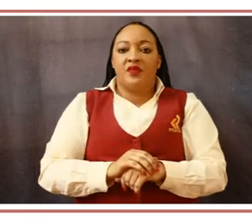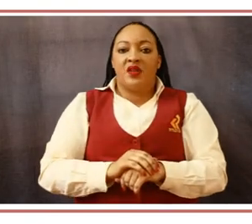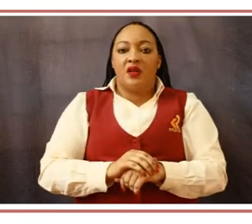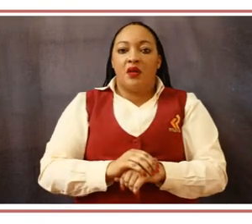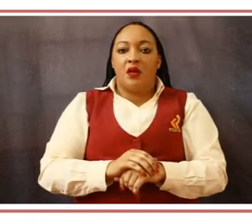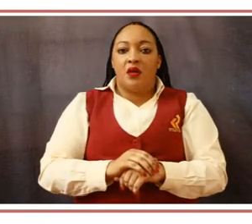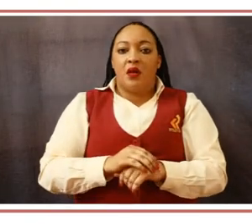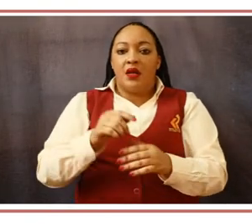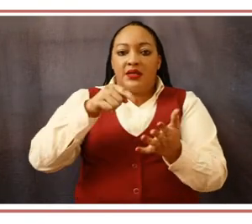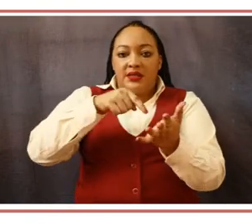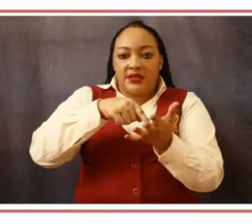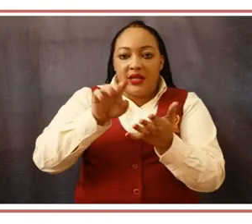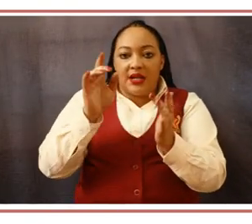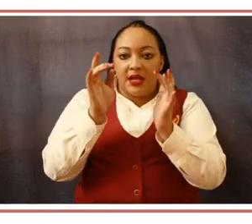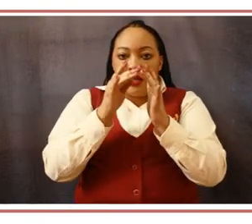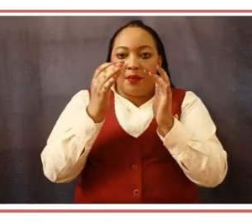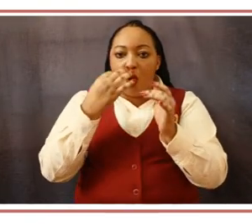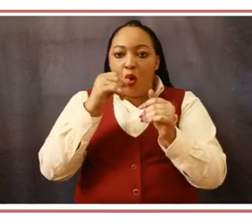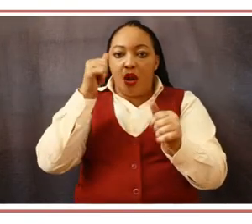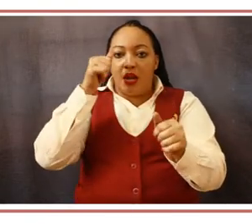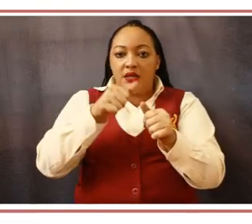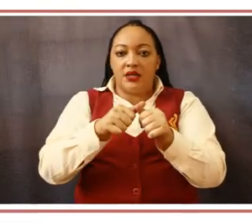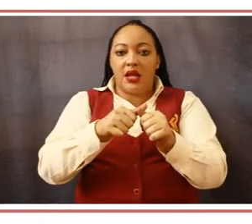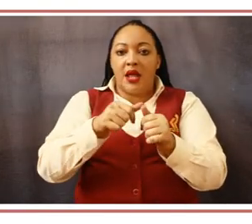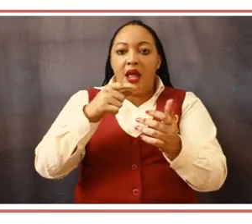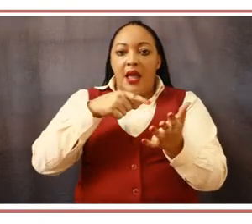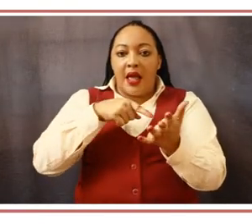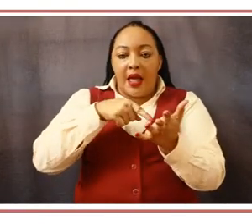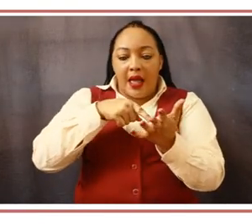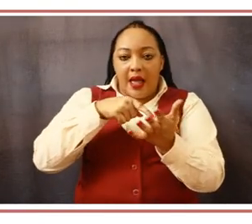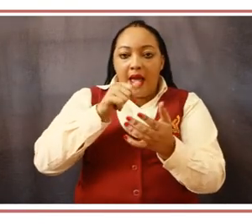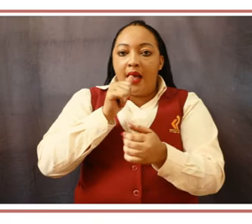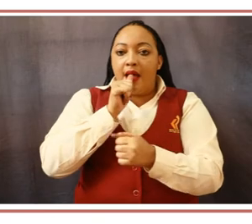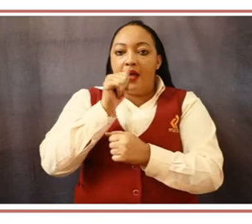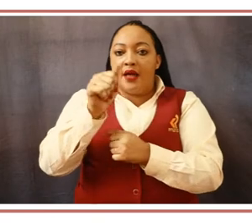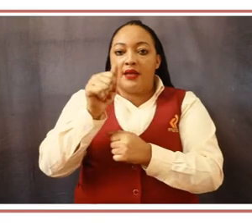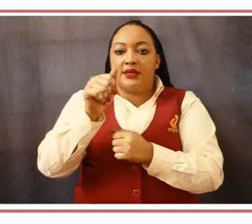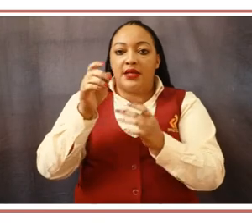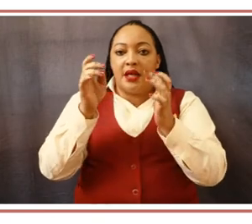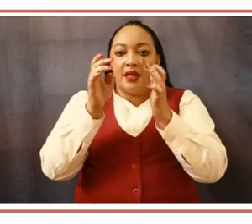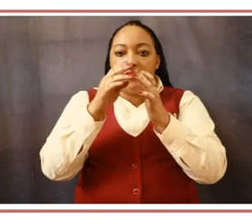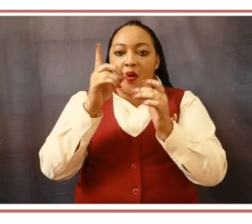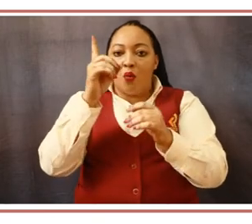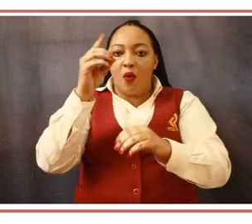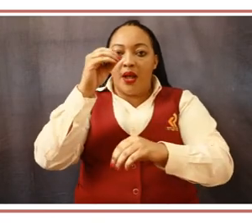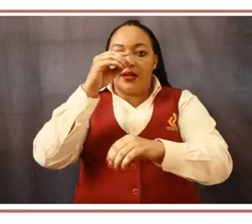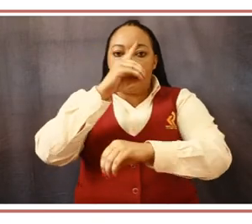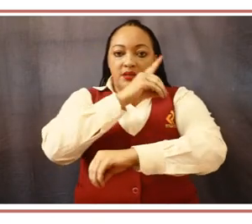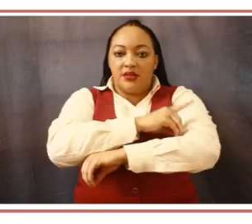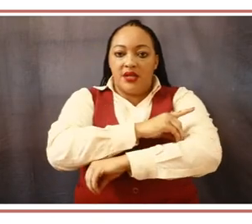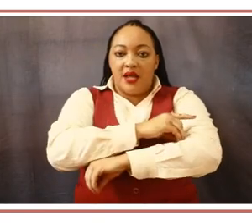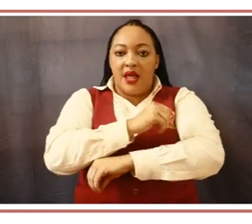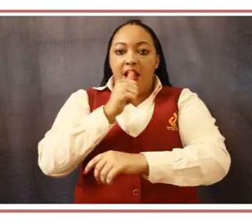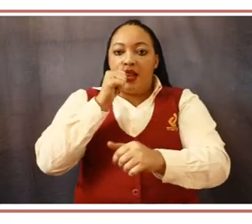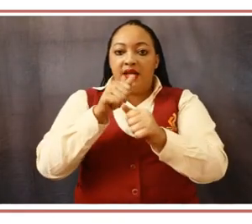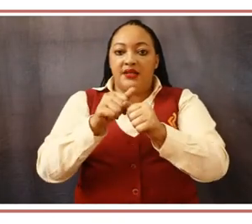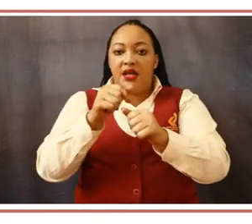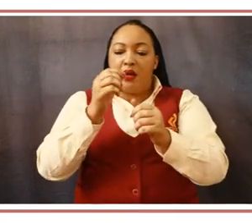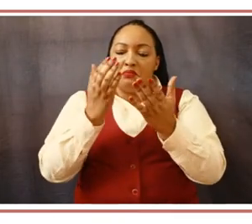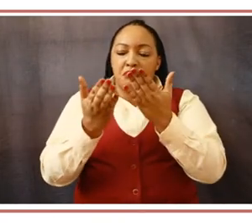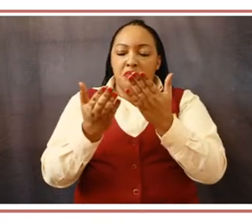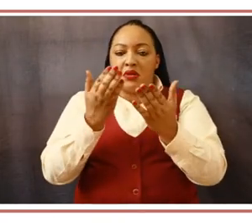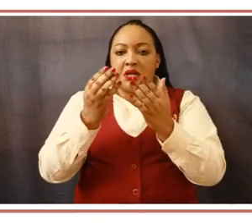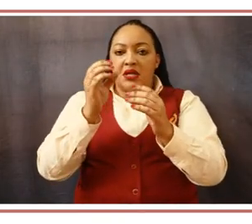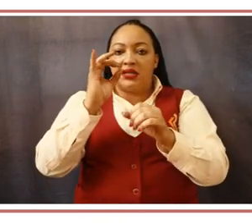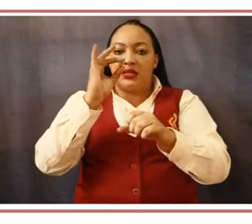correspondence within seven working days. Our response will indicate the steps being taken to address your subject and how long it may take